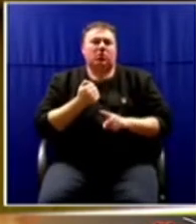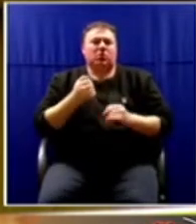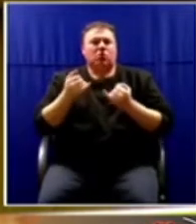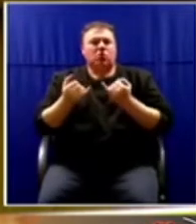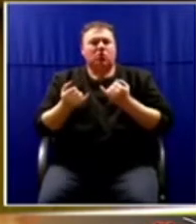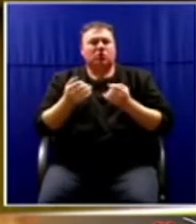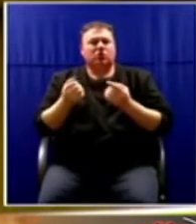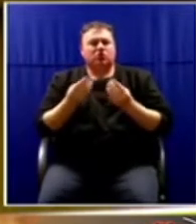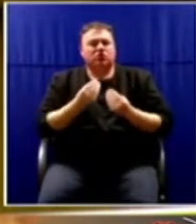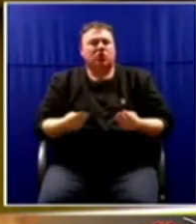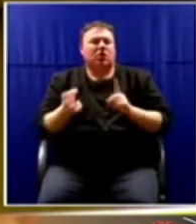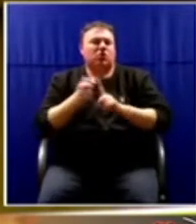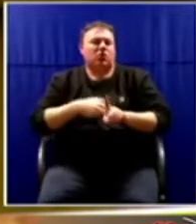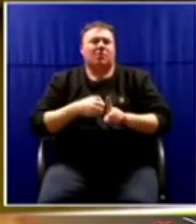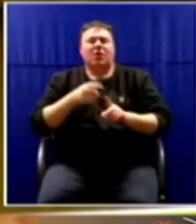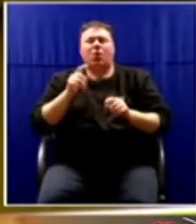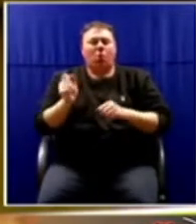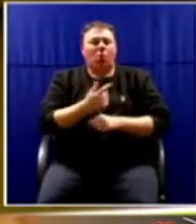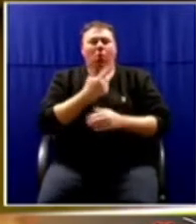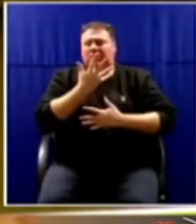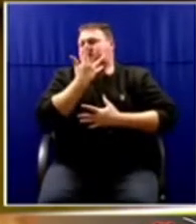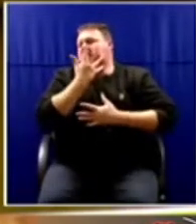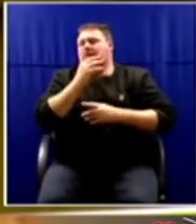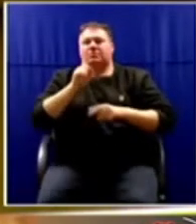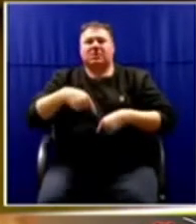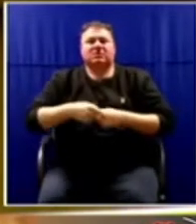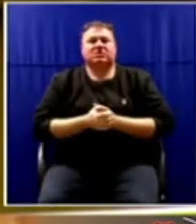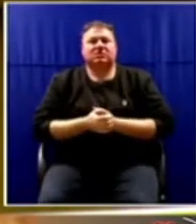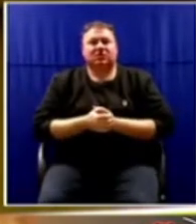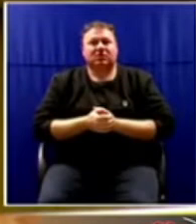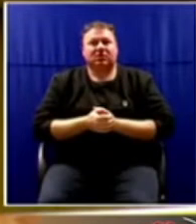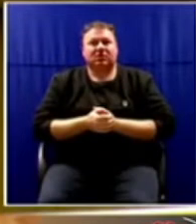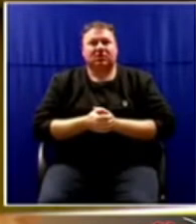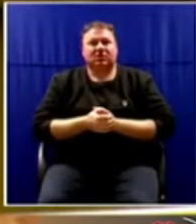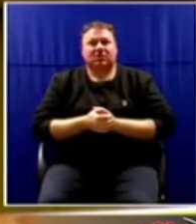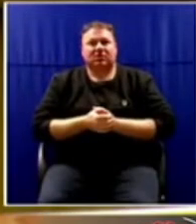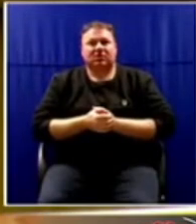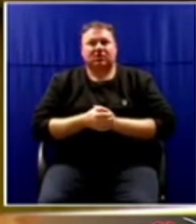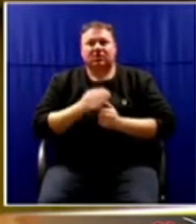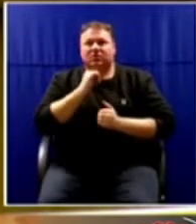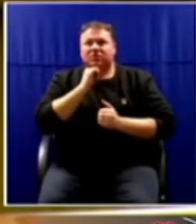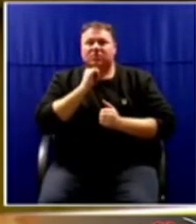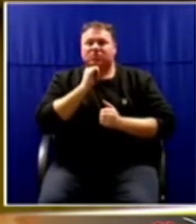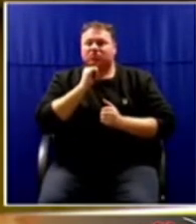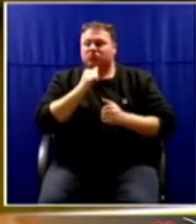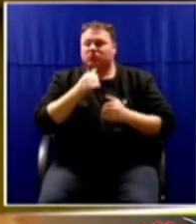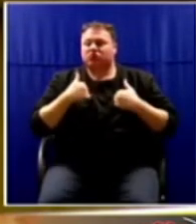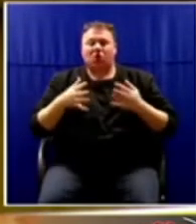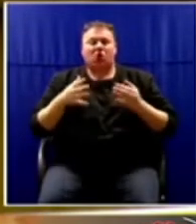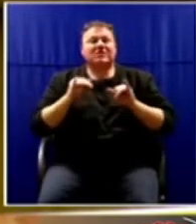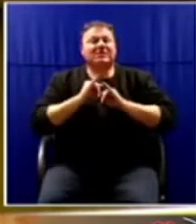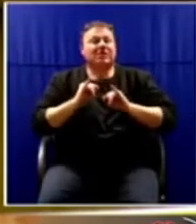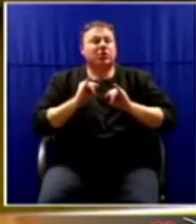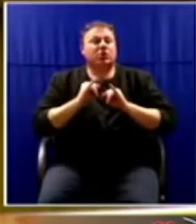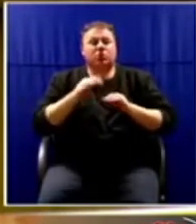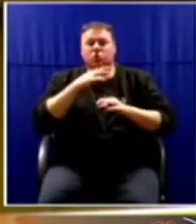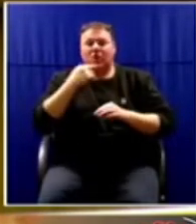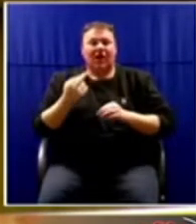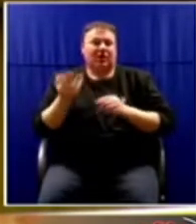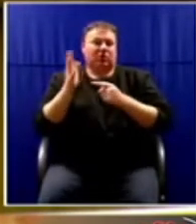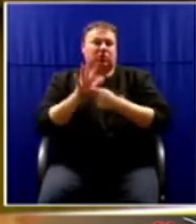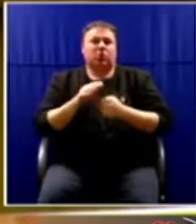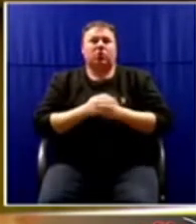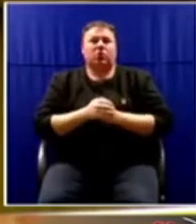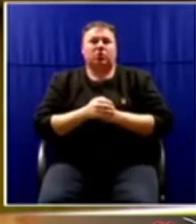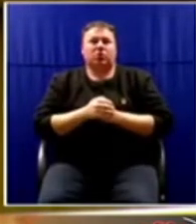Mark my warning, honorable members, if we do not start seriously taking stock of the reality, we will be back